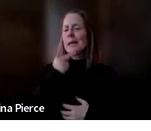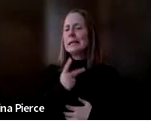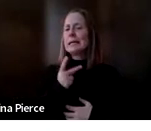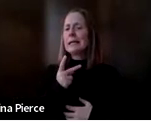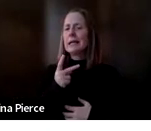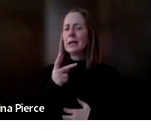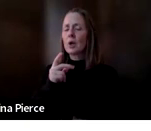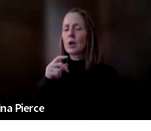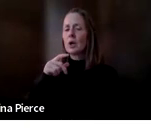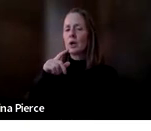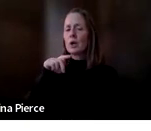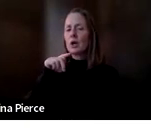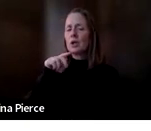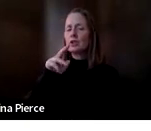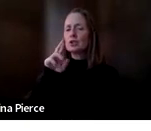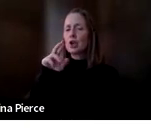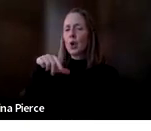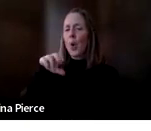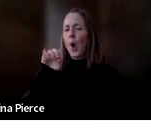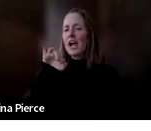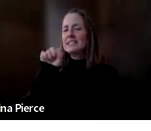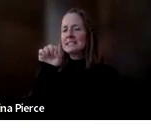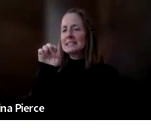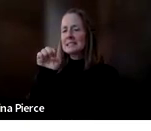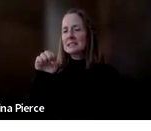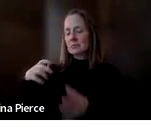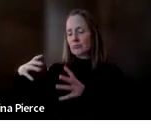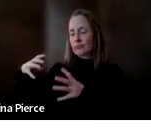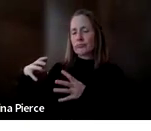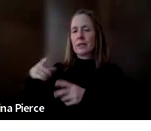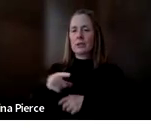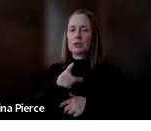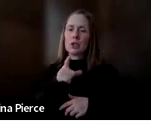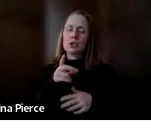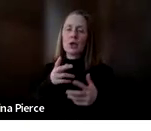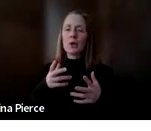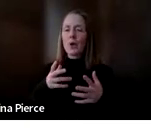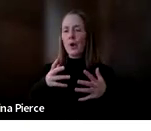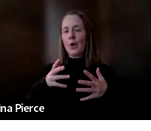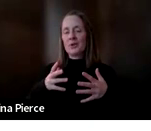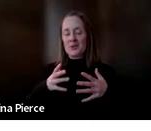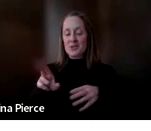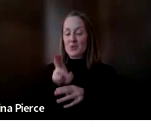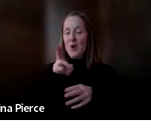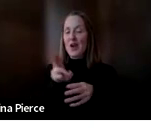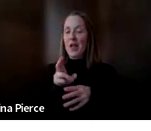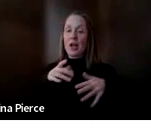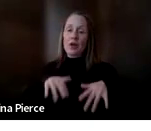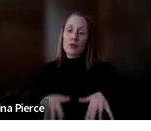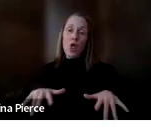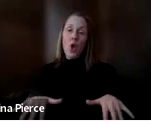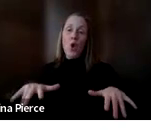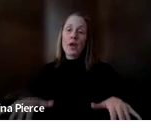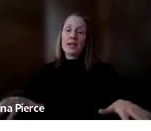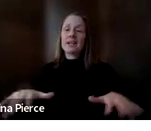seashell on the side. And the girl is wearing these really cool flowy turquoise pants. So she's got, like, some good mermaid